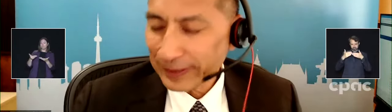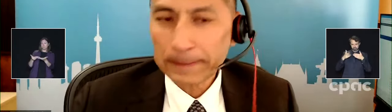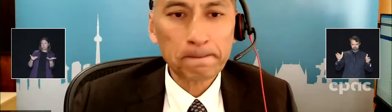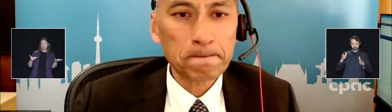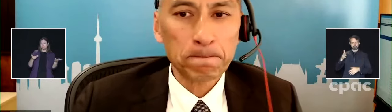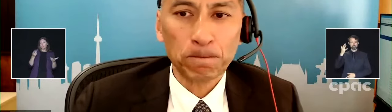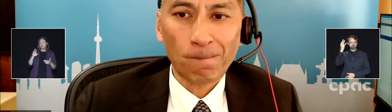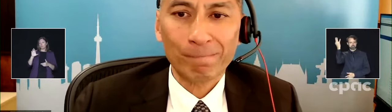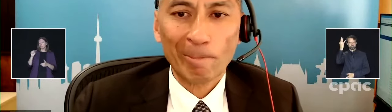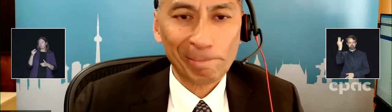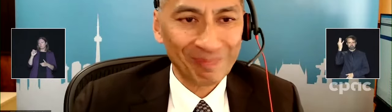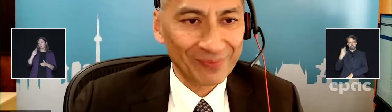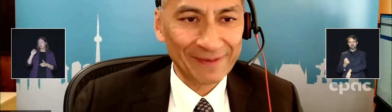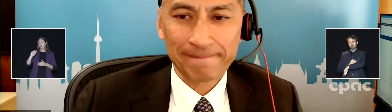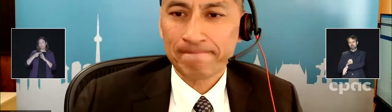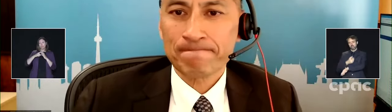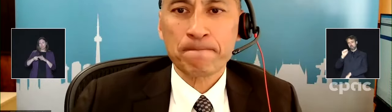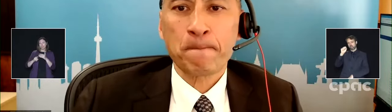Charma.